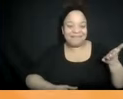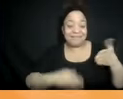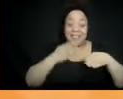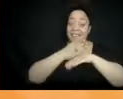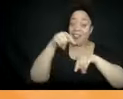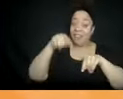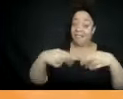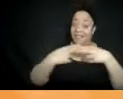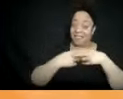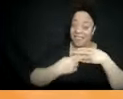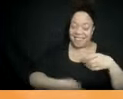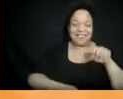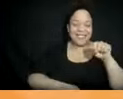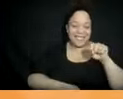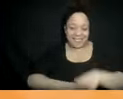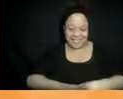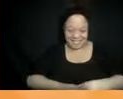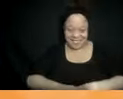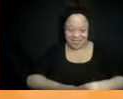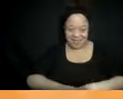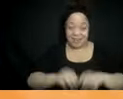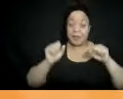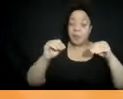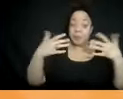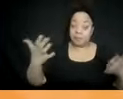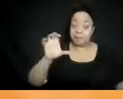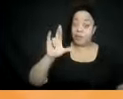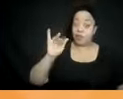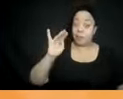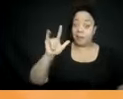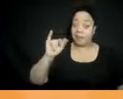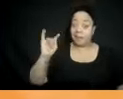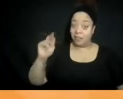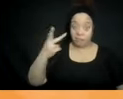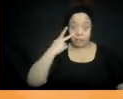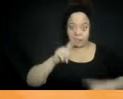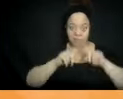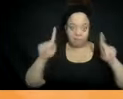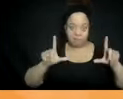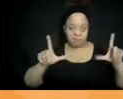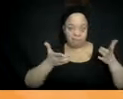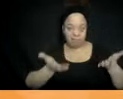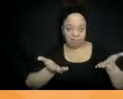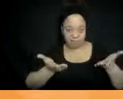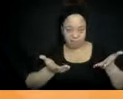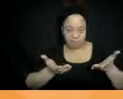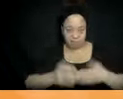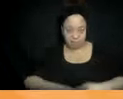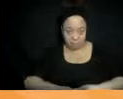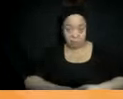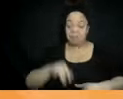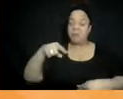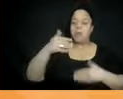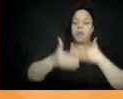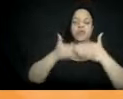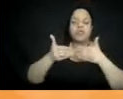So criminalization is the process by which behaviors and individuals are transformed into crime